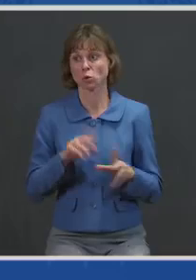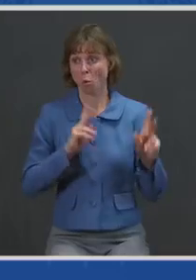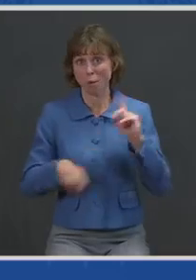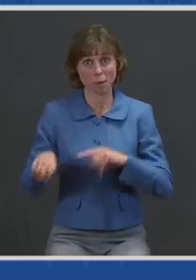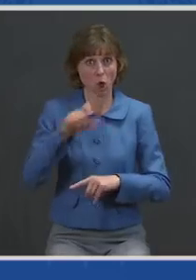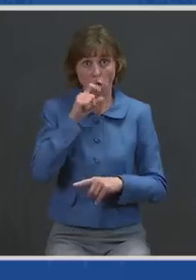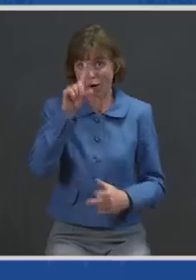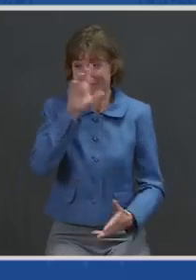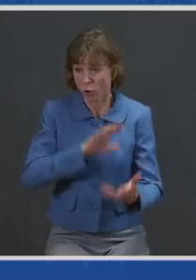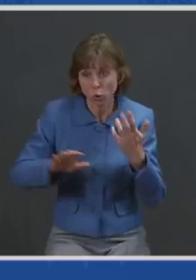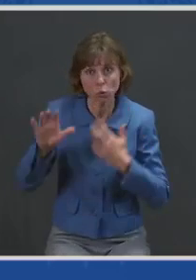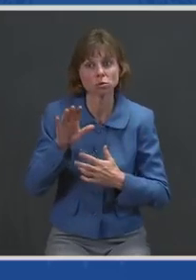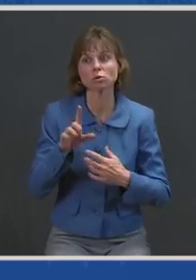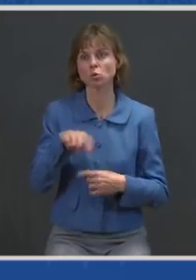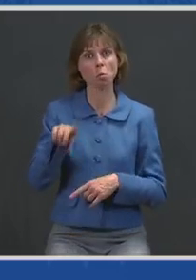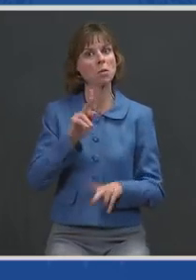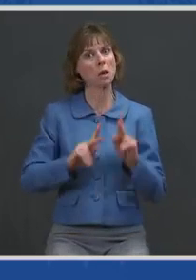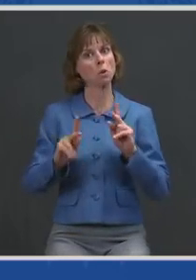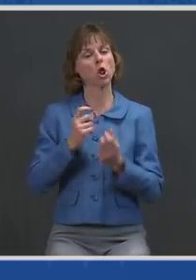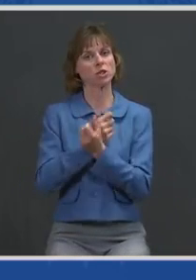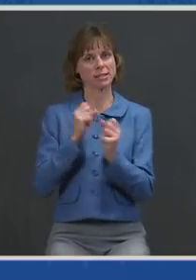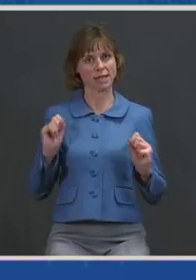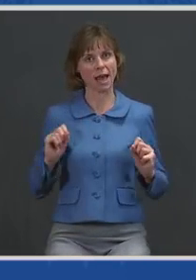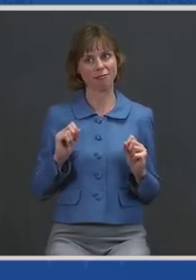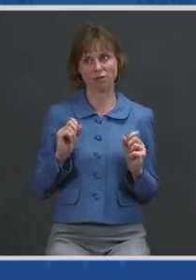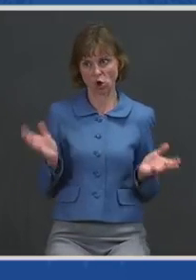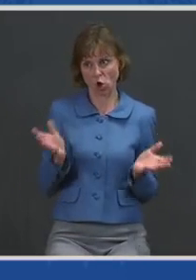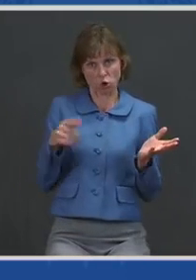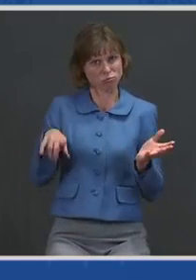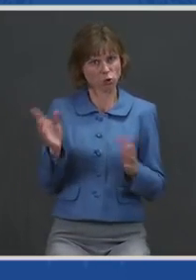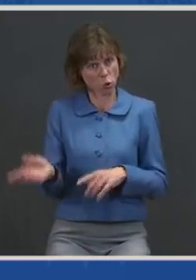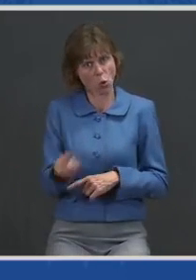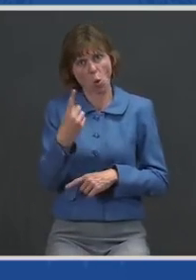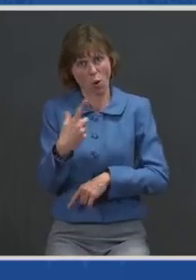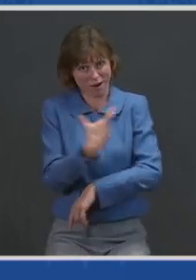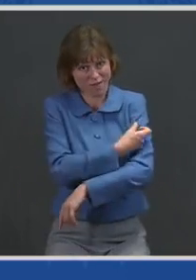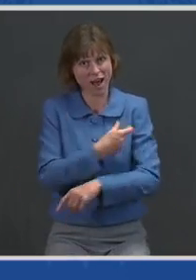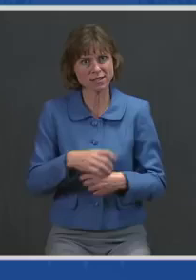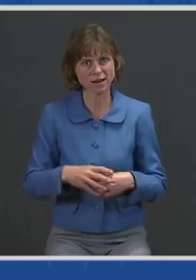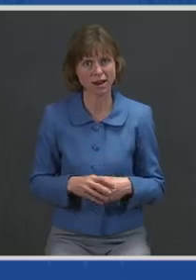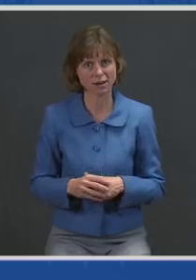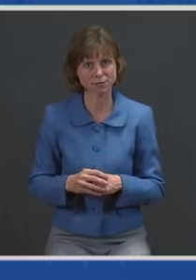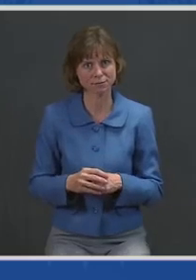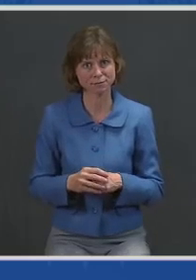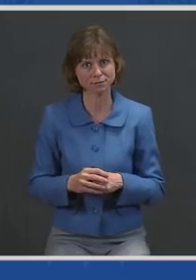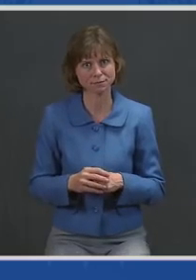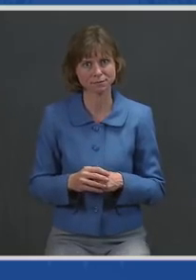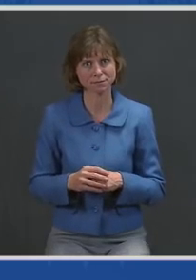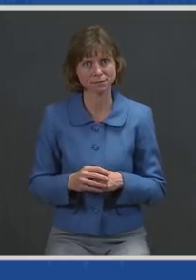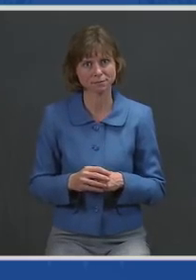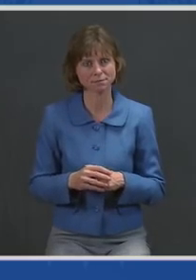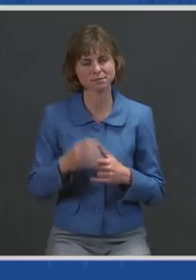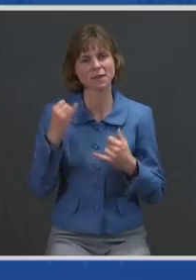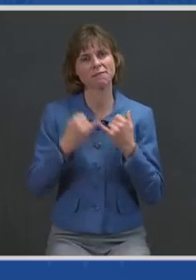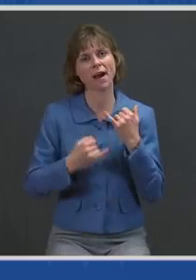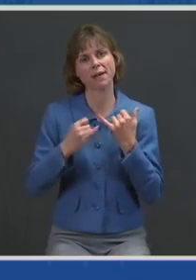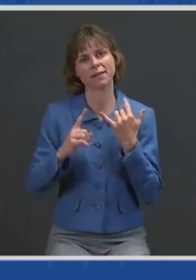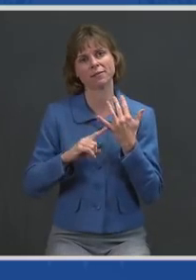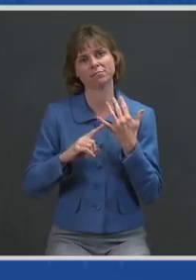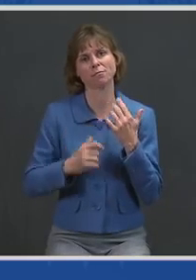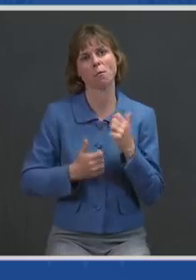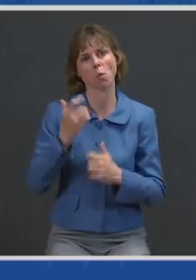safe, and encourage more people to get vaccinated. And finally, fifth, and maybe most importantly,